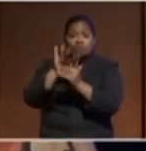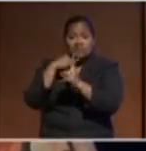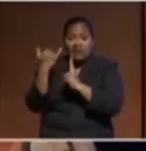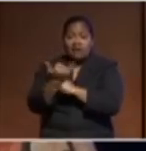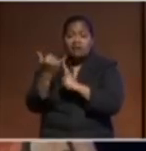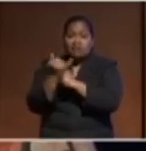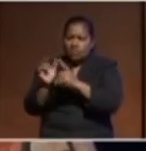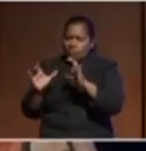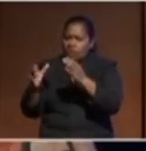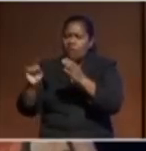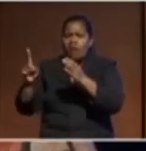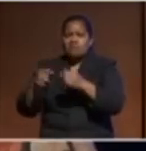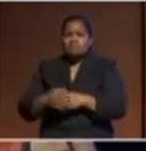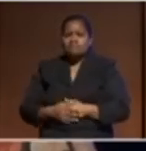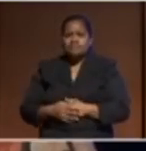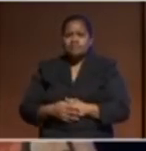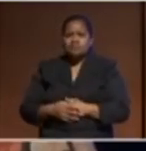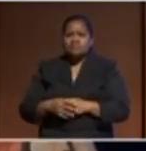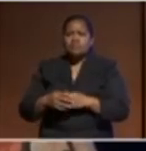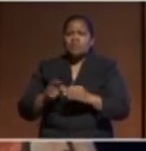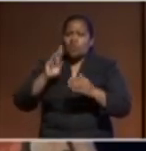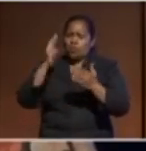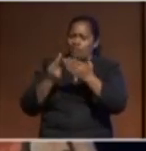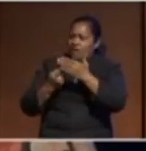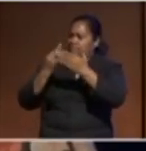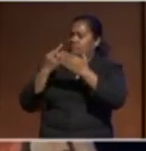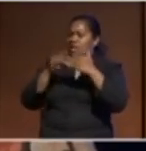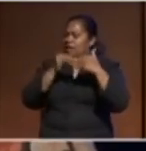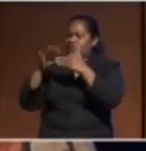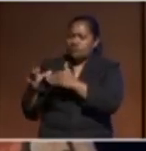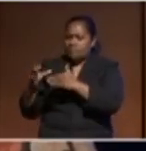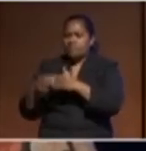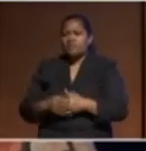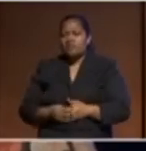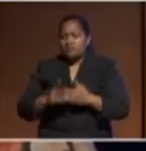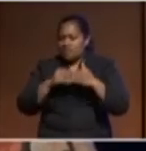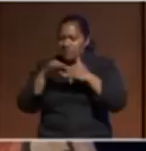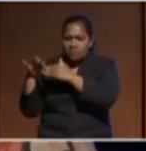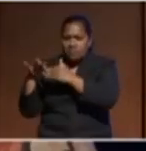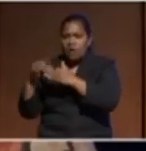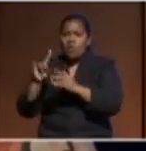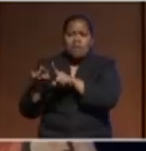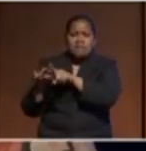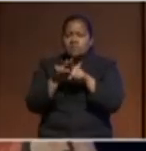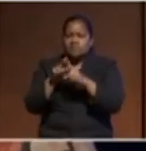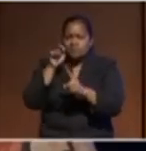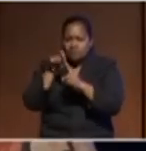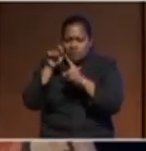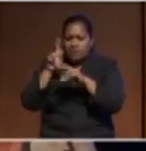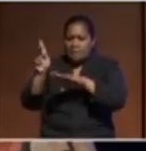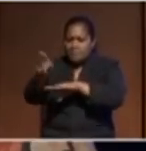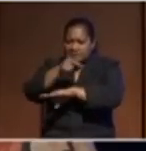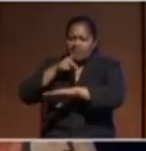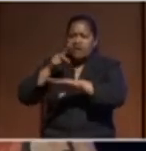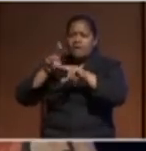on leadership on what it means to be pacific what it means to be part of the family and it is a